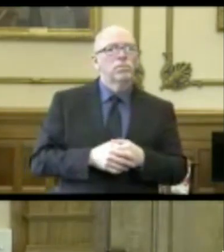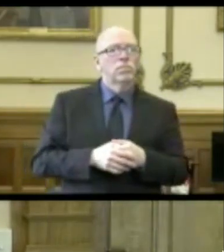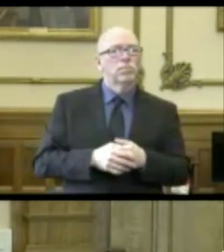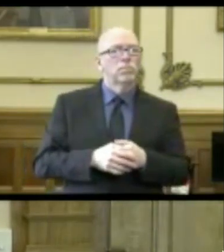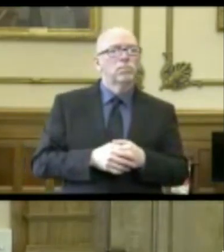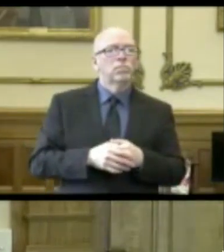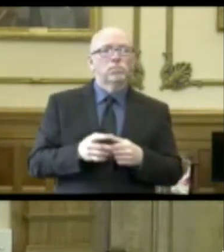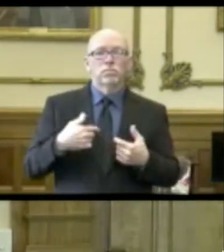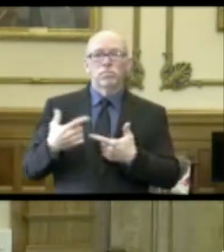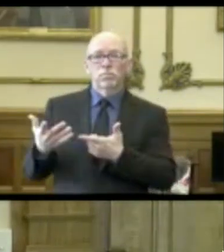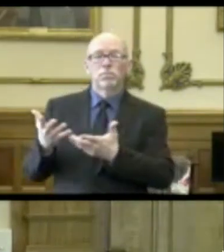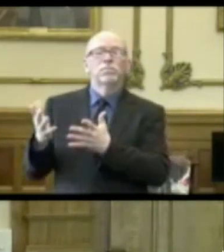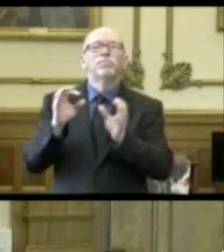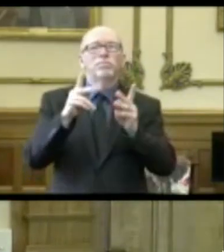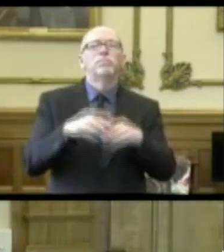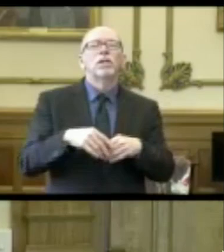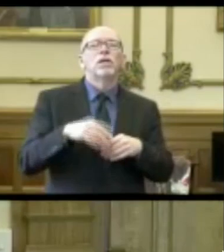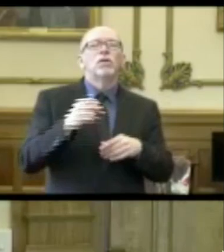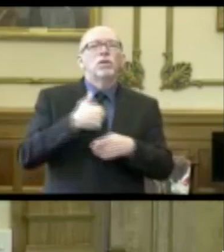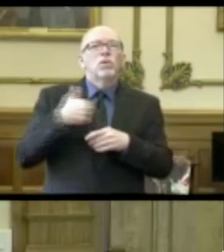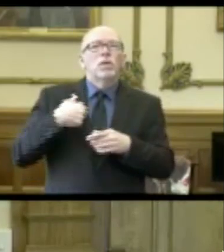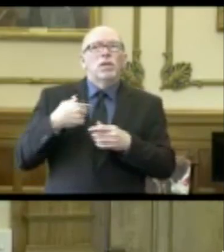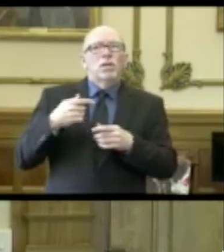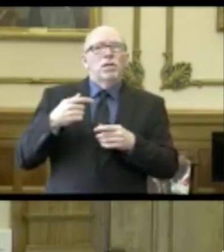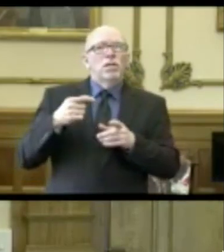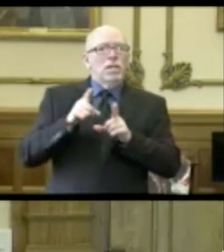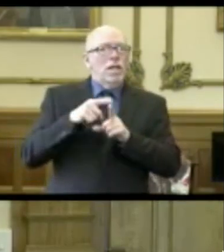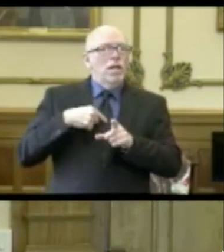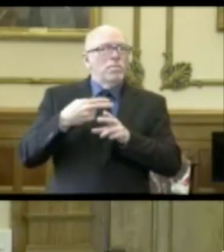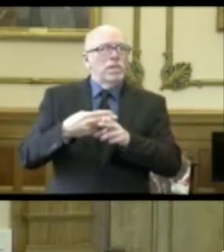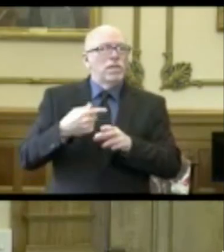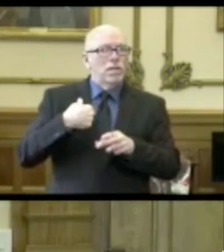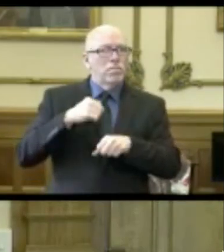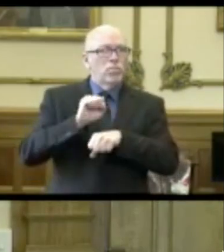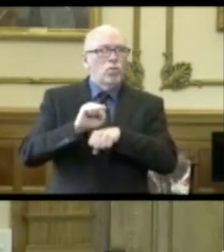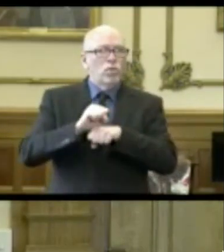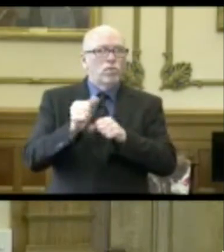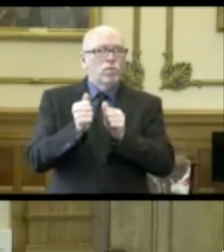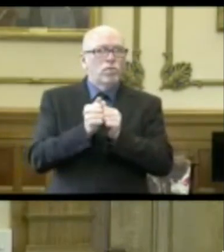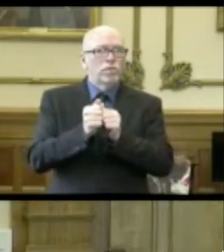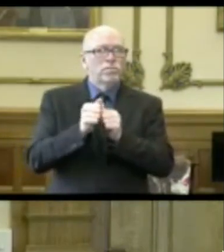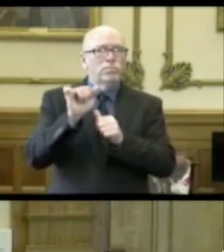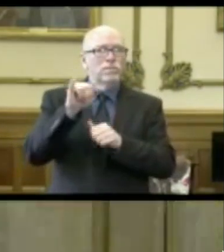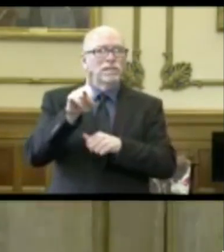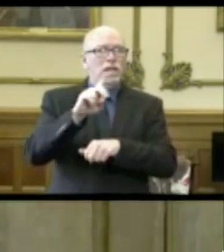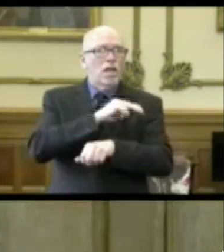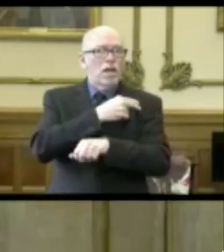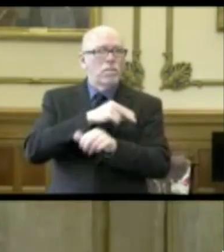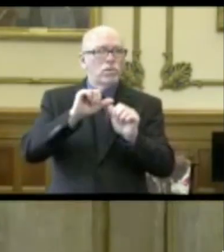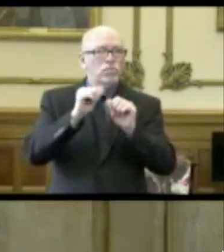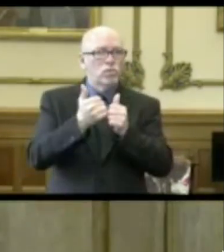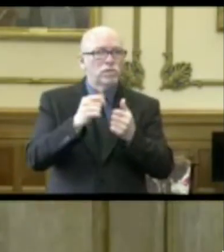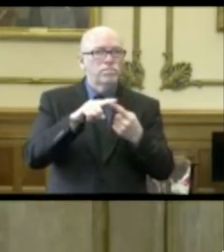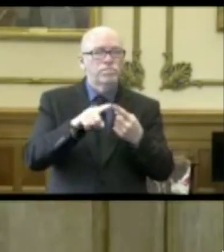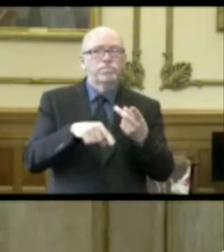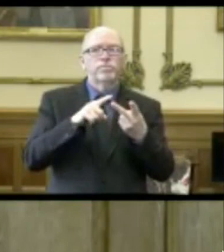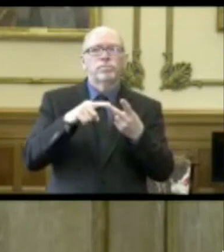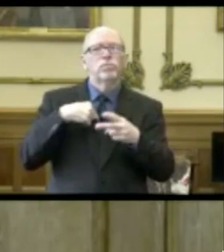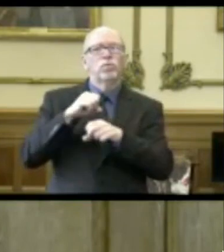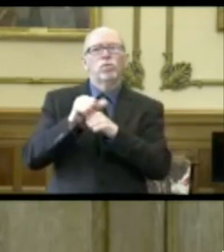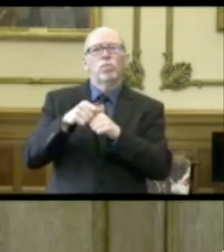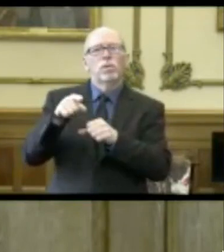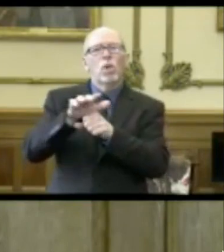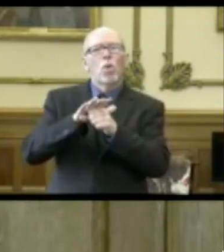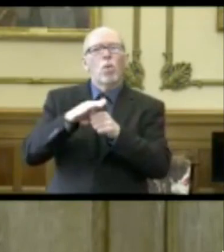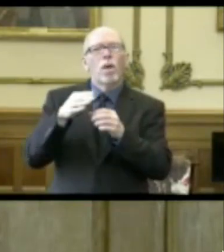So, okay. So we are, as I mentioned, I am working with the Indiana Hospital Association. I'm working with our